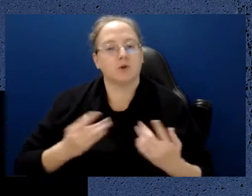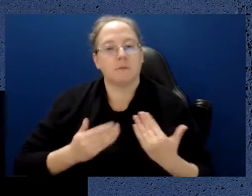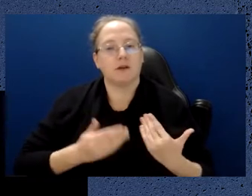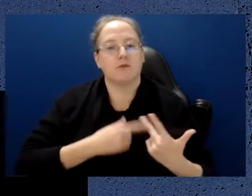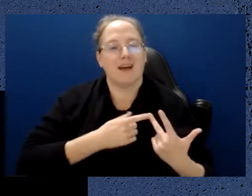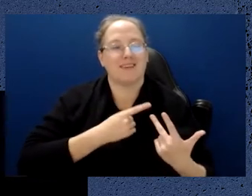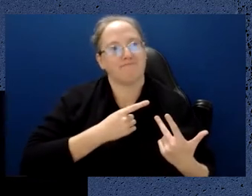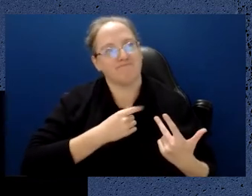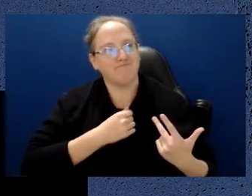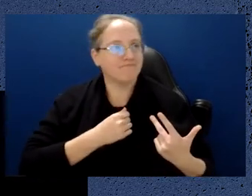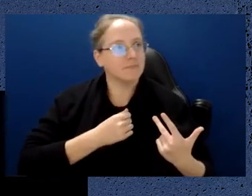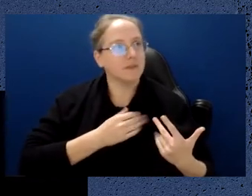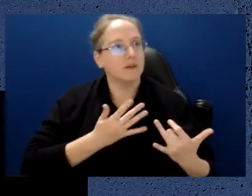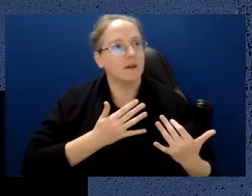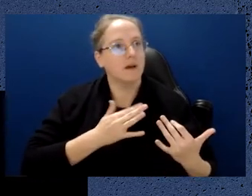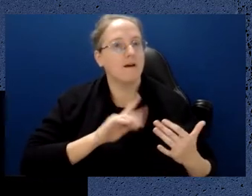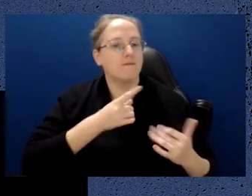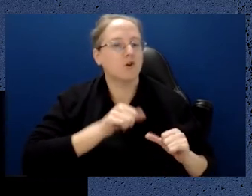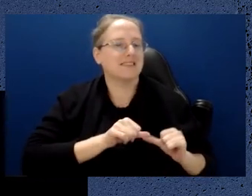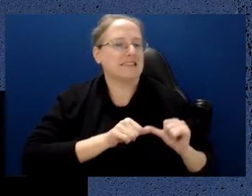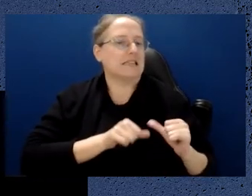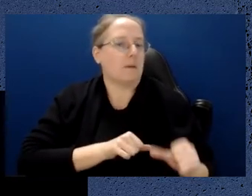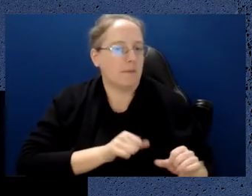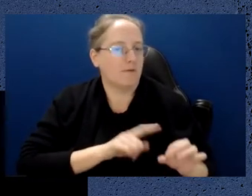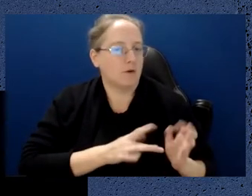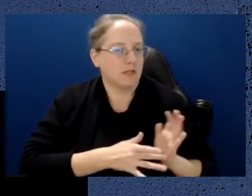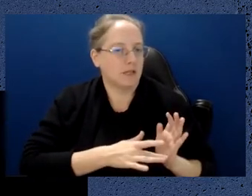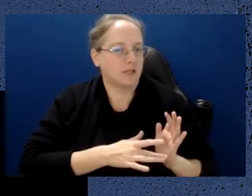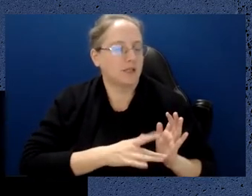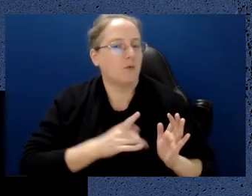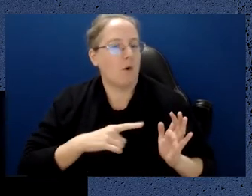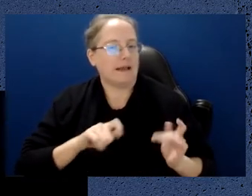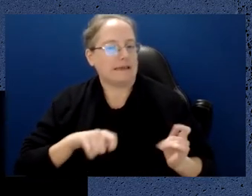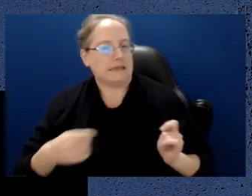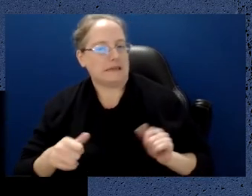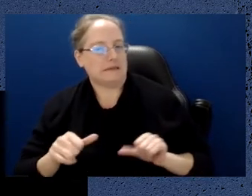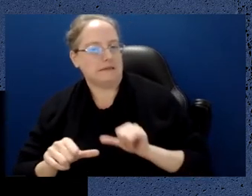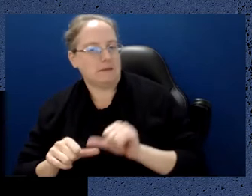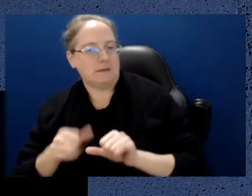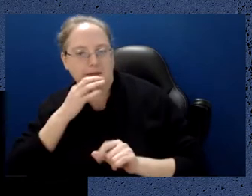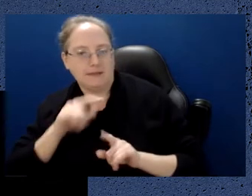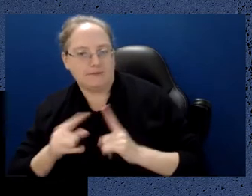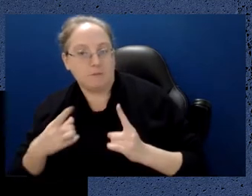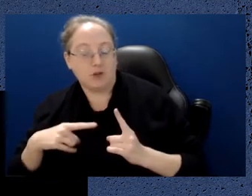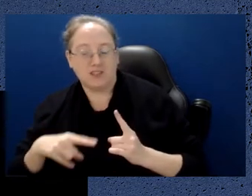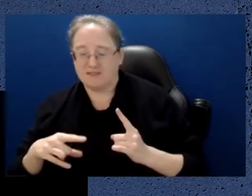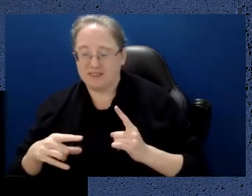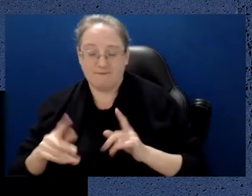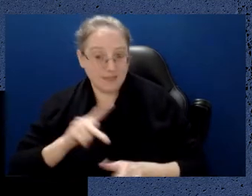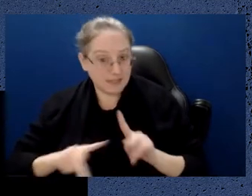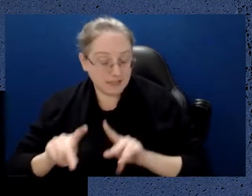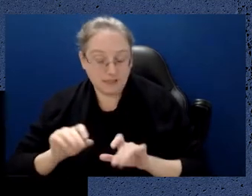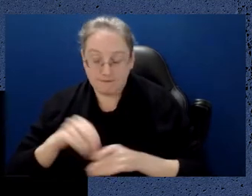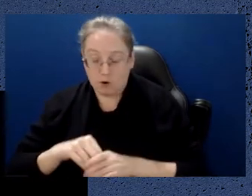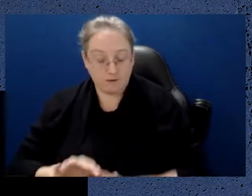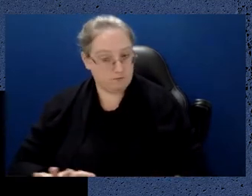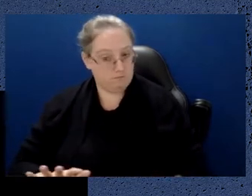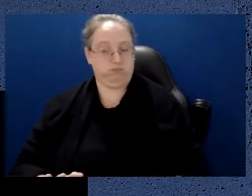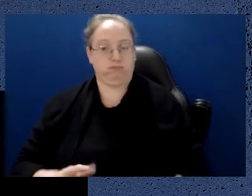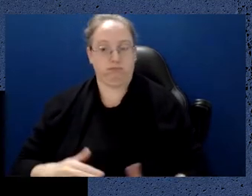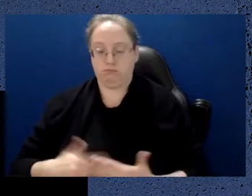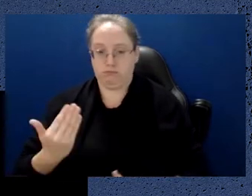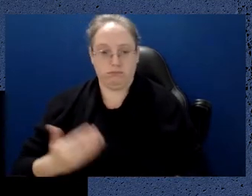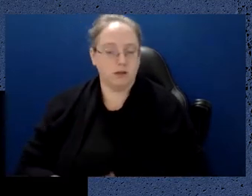level of quantum technology in MRIs. So one way to define them is that the